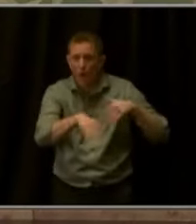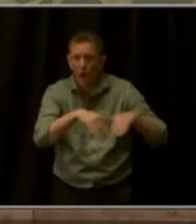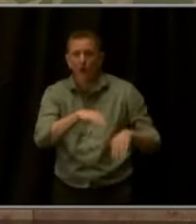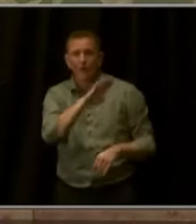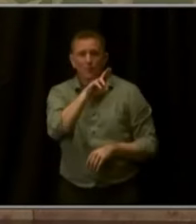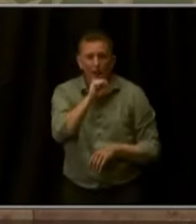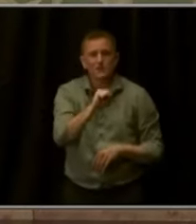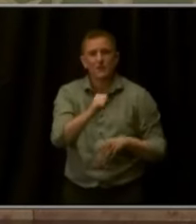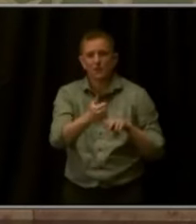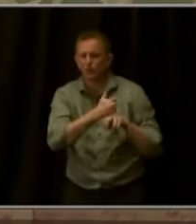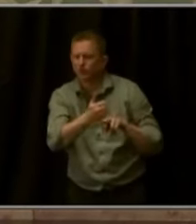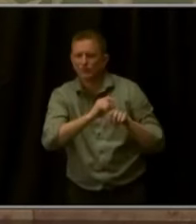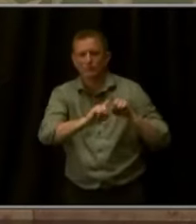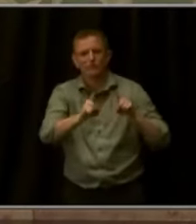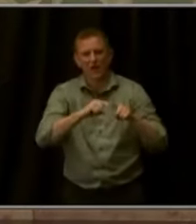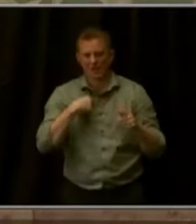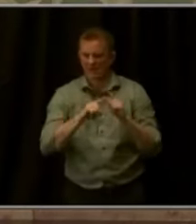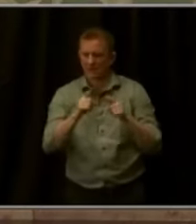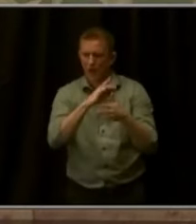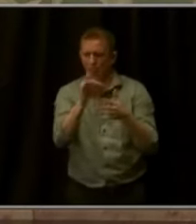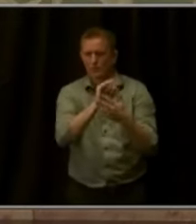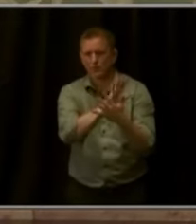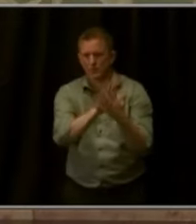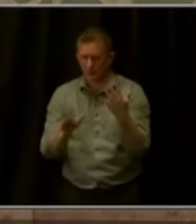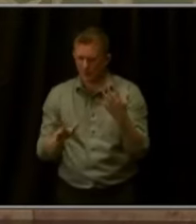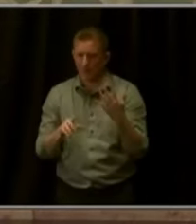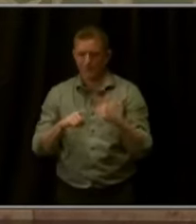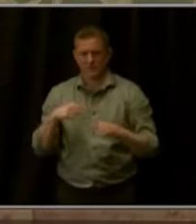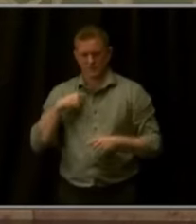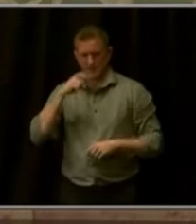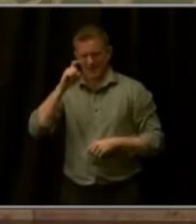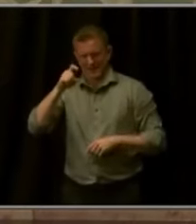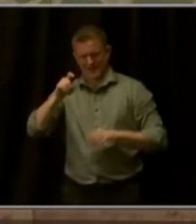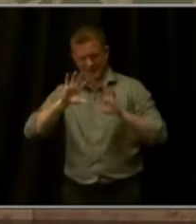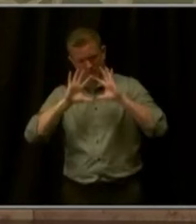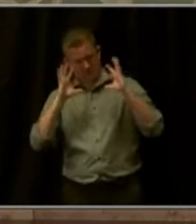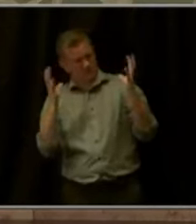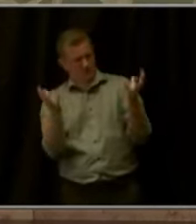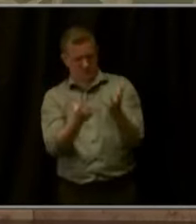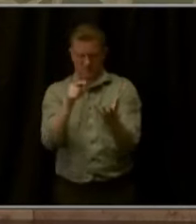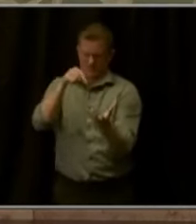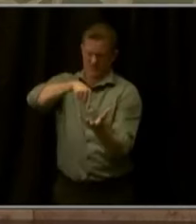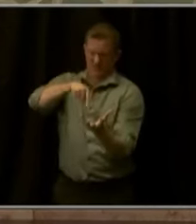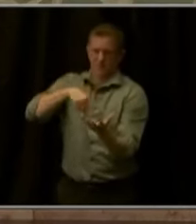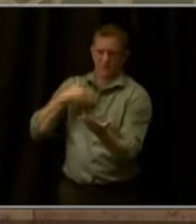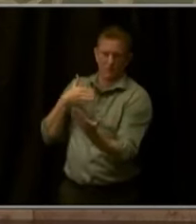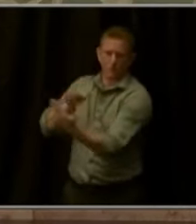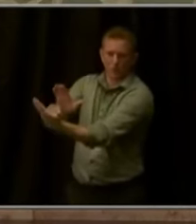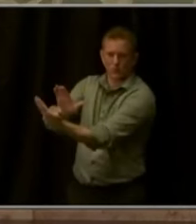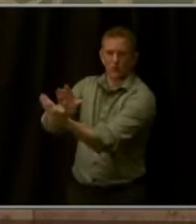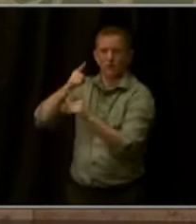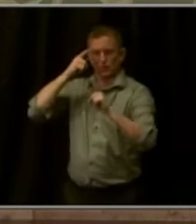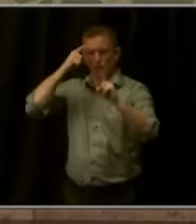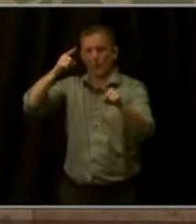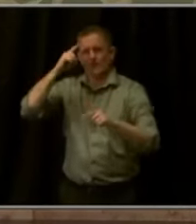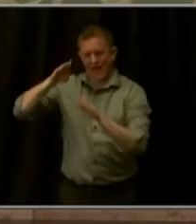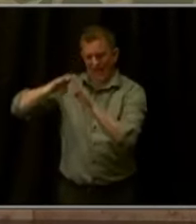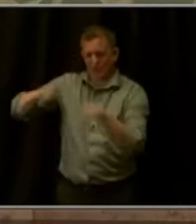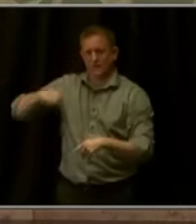but we need a well-rounded approach, and that includes goals for housing that every community can work towards in their own way.